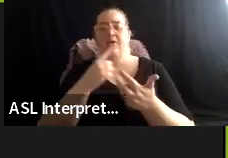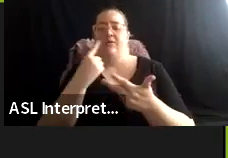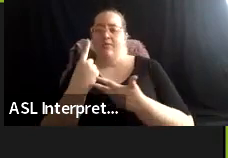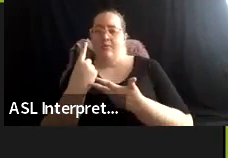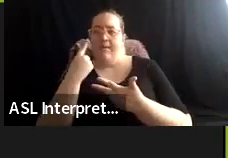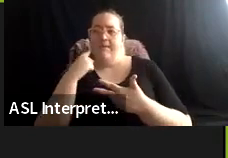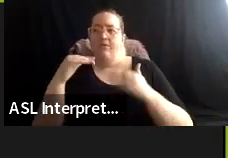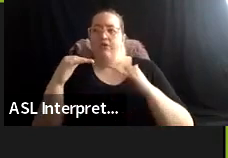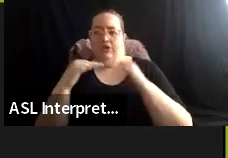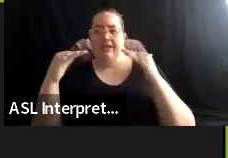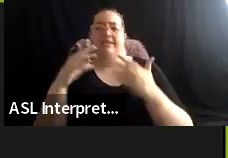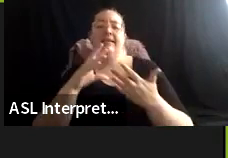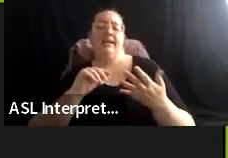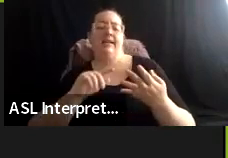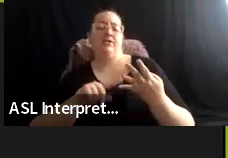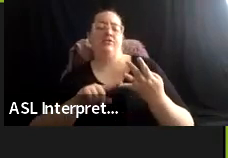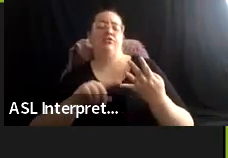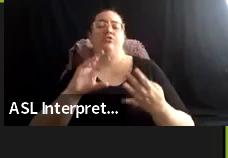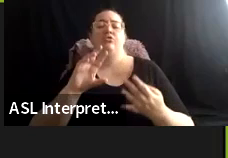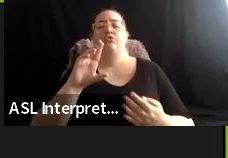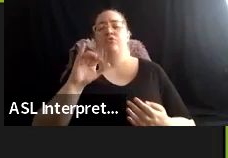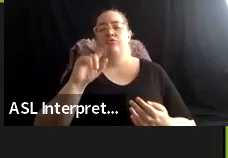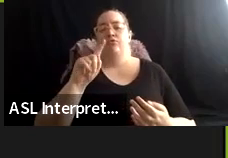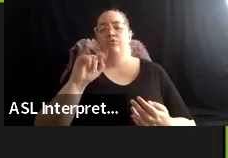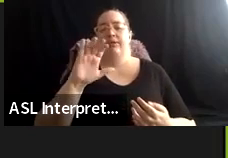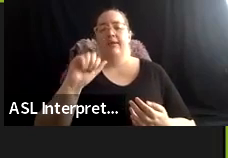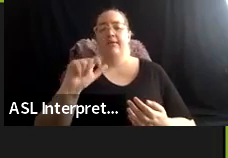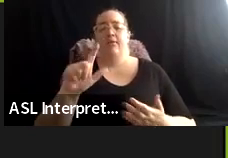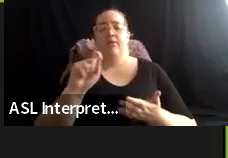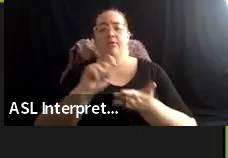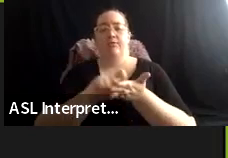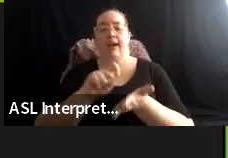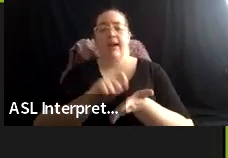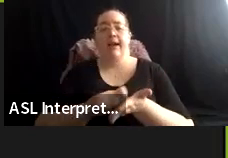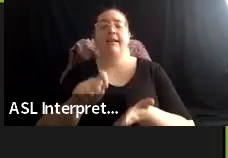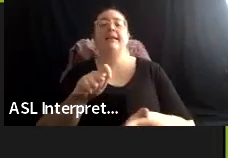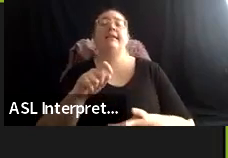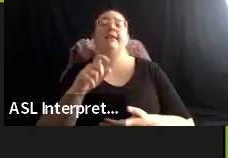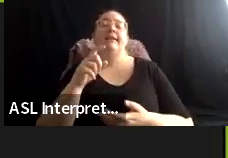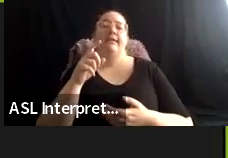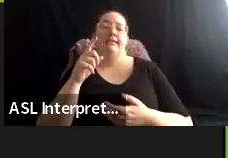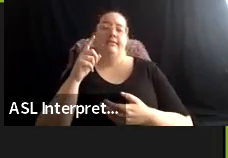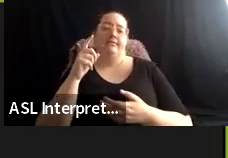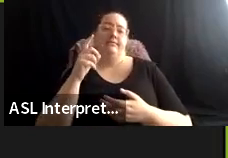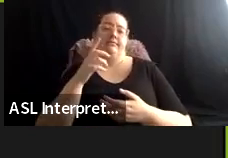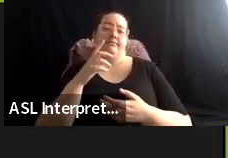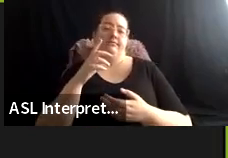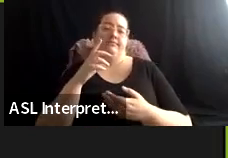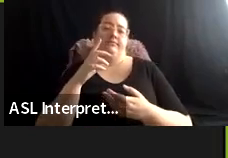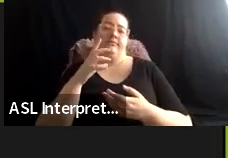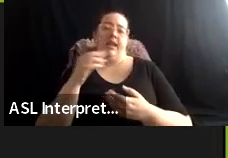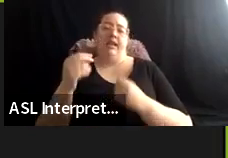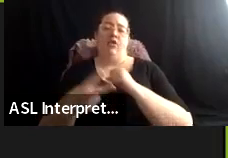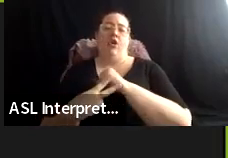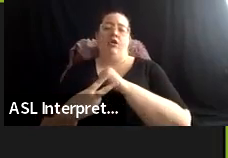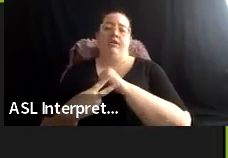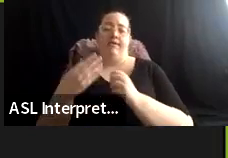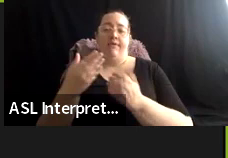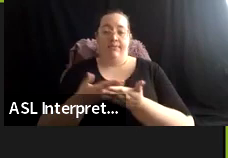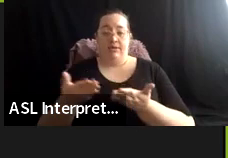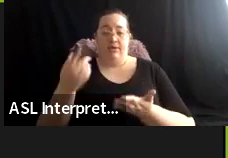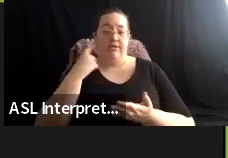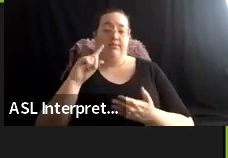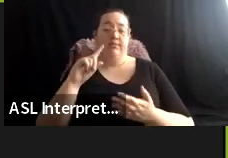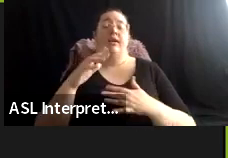and archiving, um, materials about indigenous performances because, um, it's probably not a surprise to say that it's been